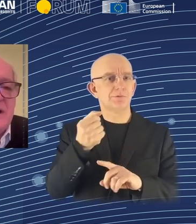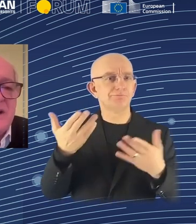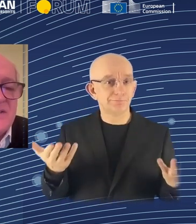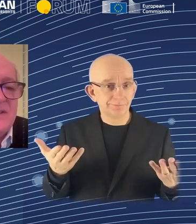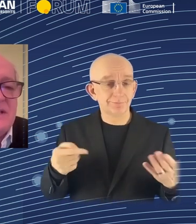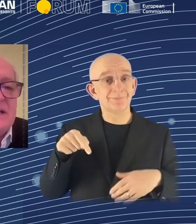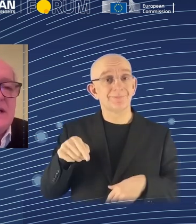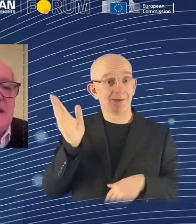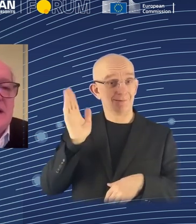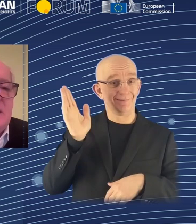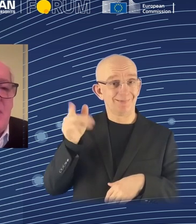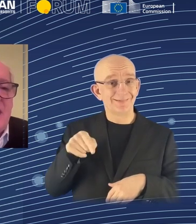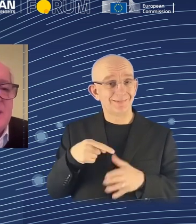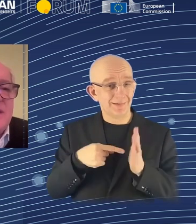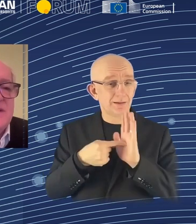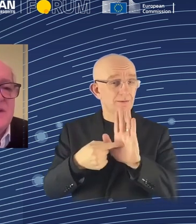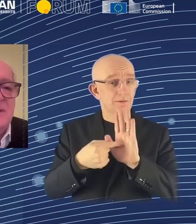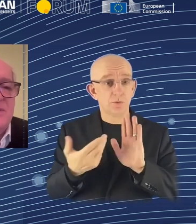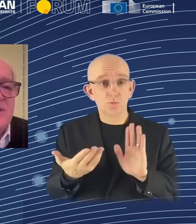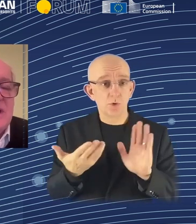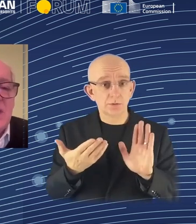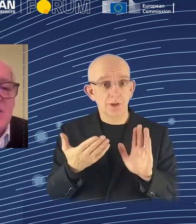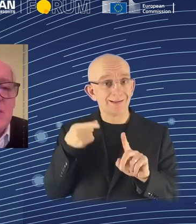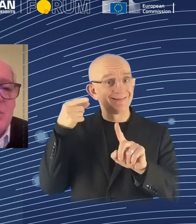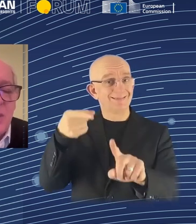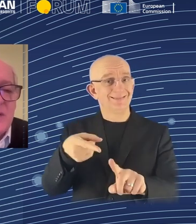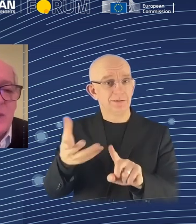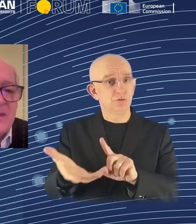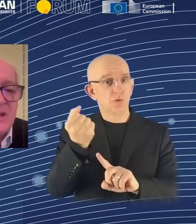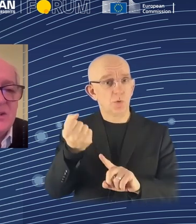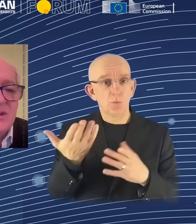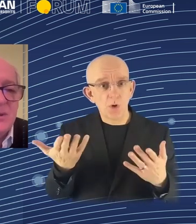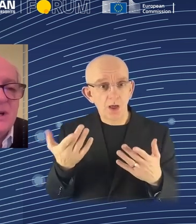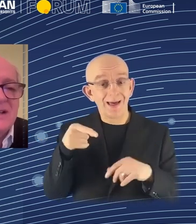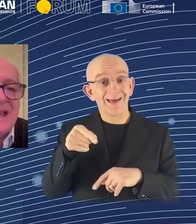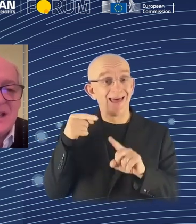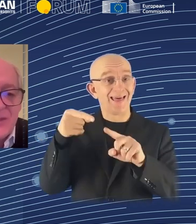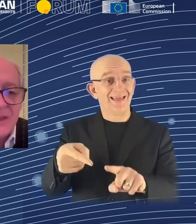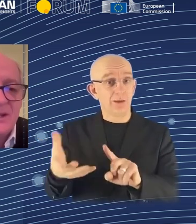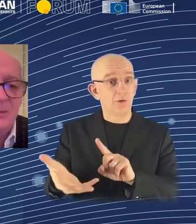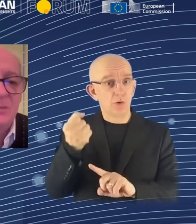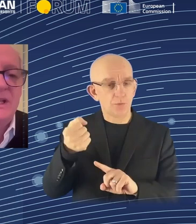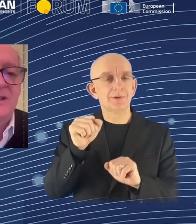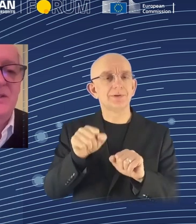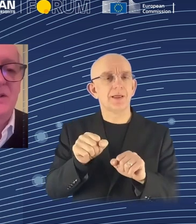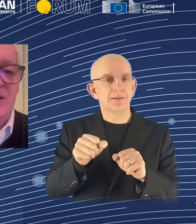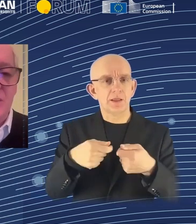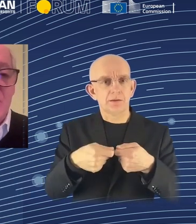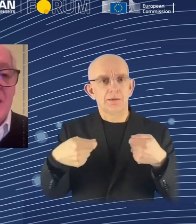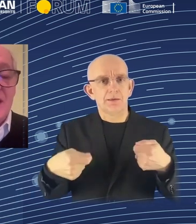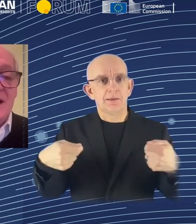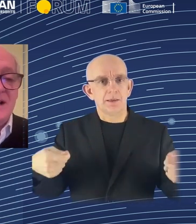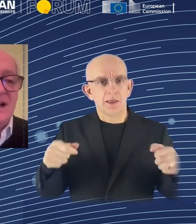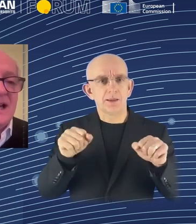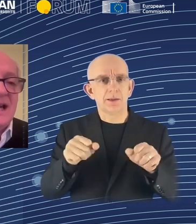generalize and empower these systems to the point where they can do anything that human beings can do.